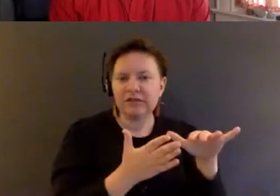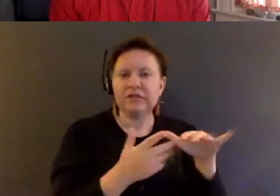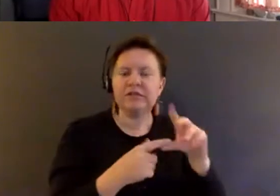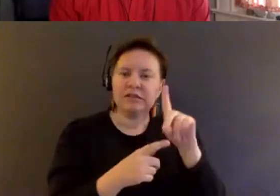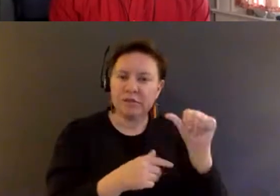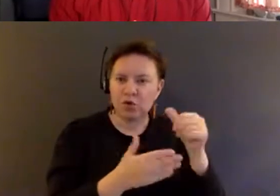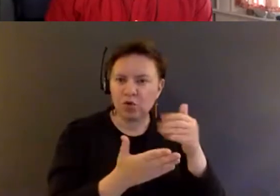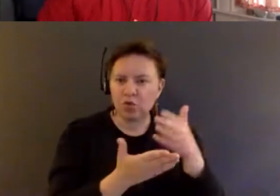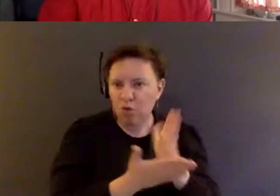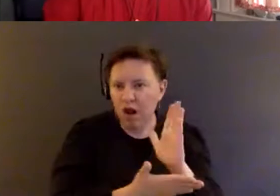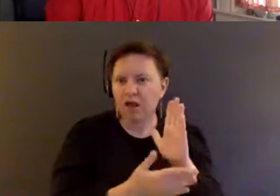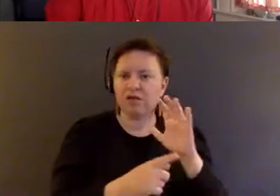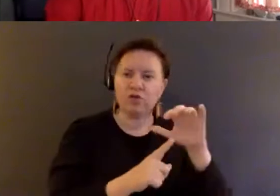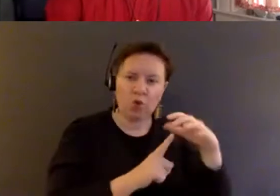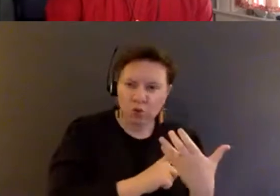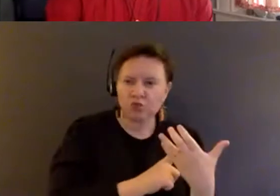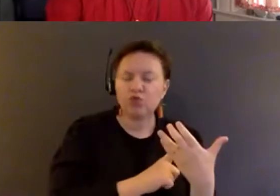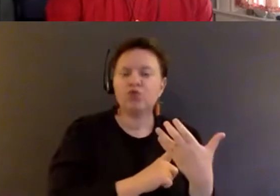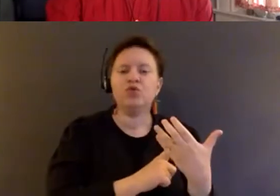disability culture, um,